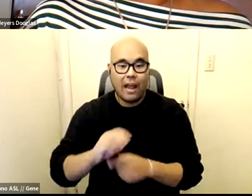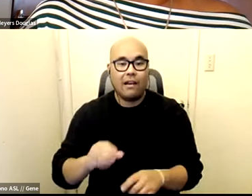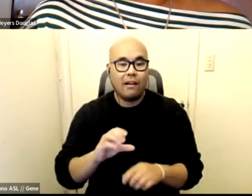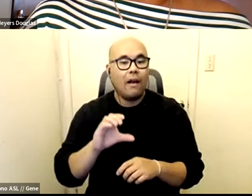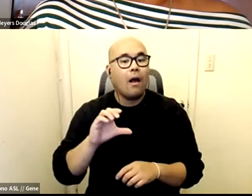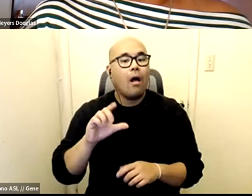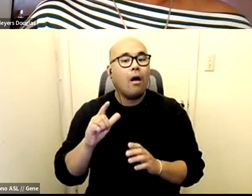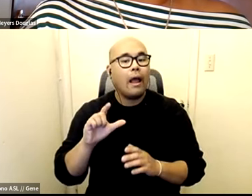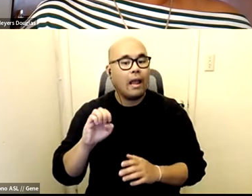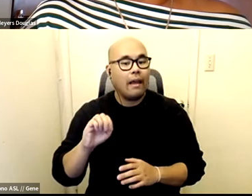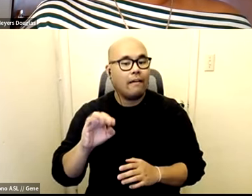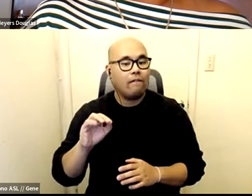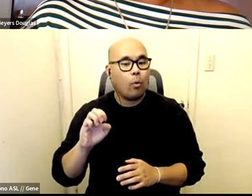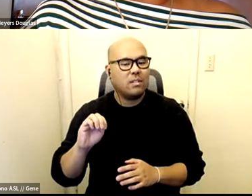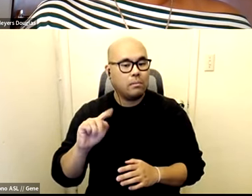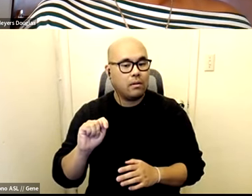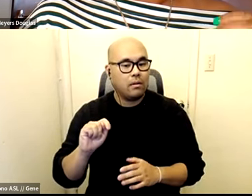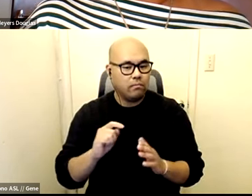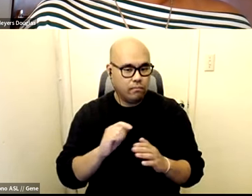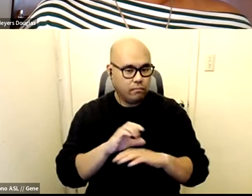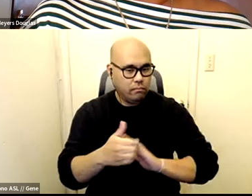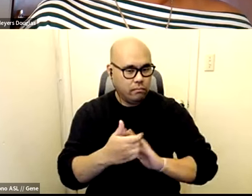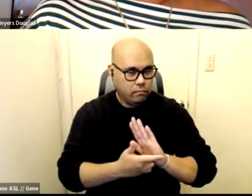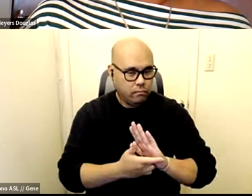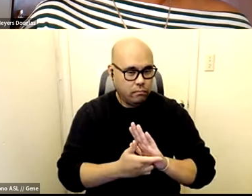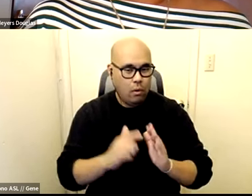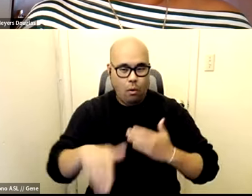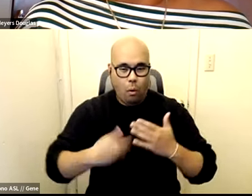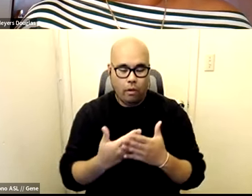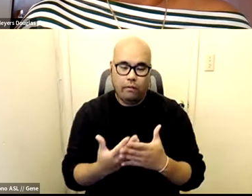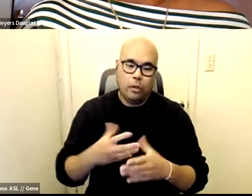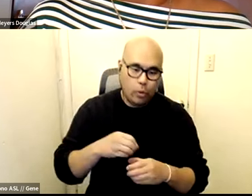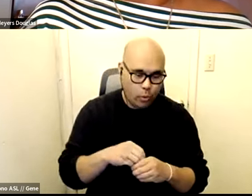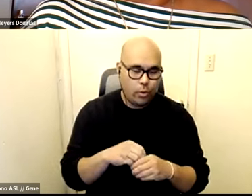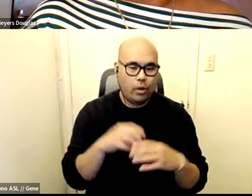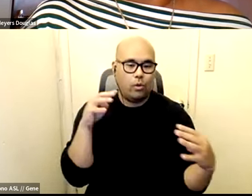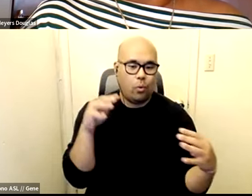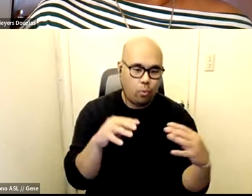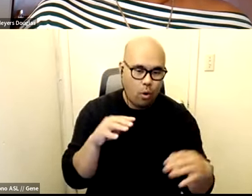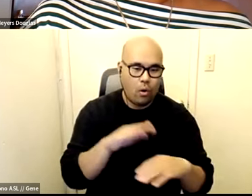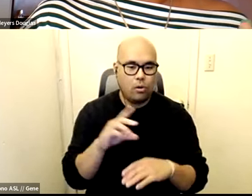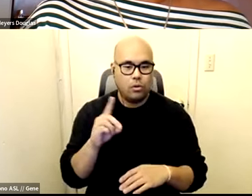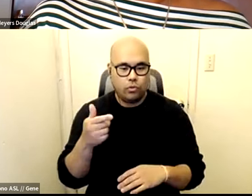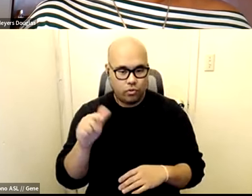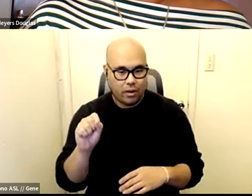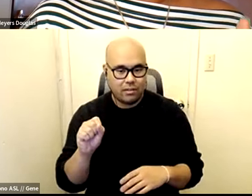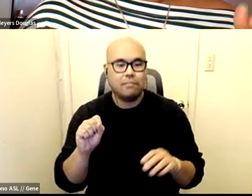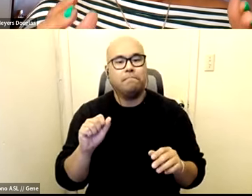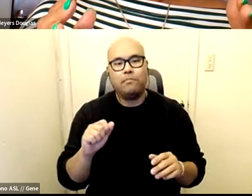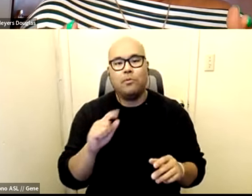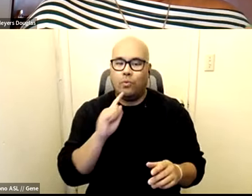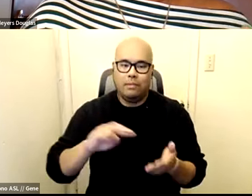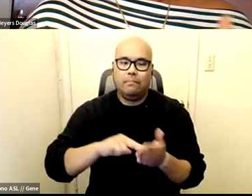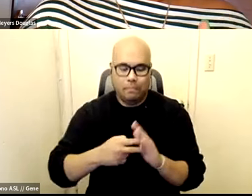together have all been elements of the war on drugs, aka the war on people. And using